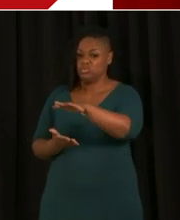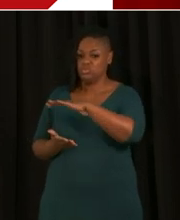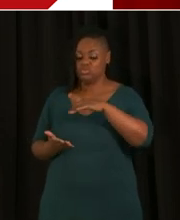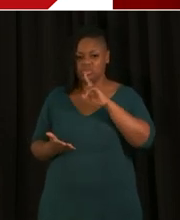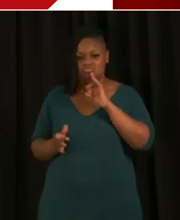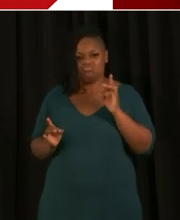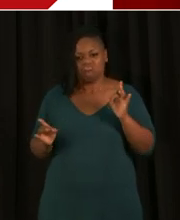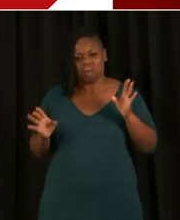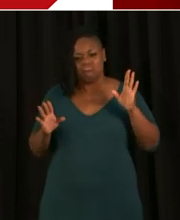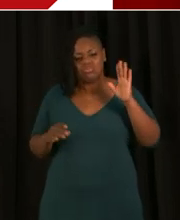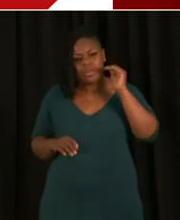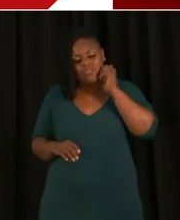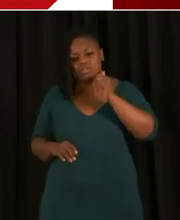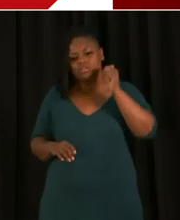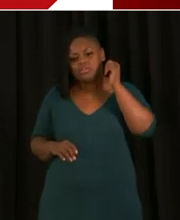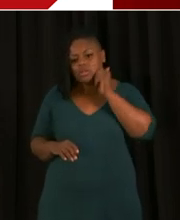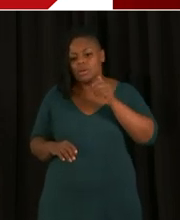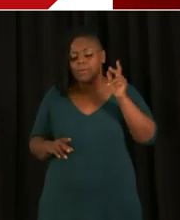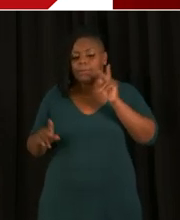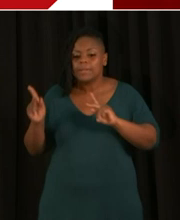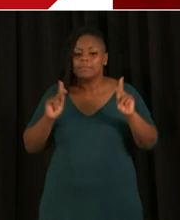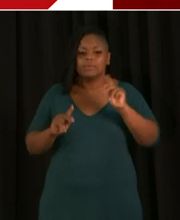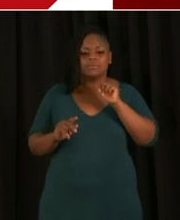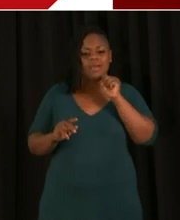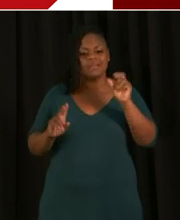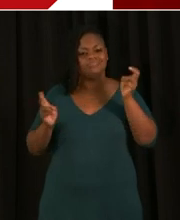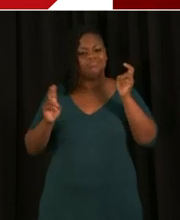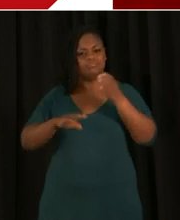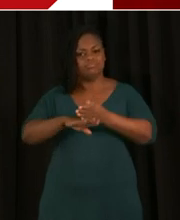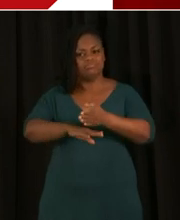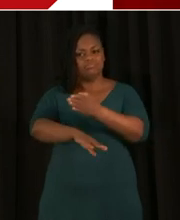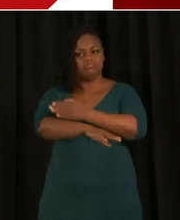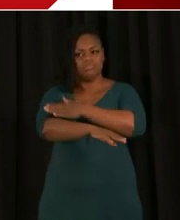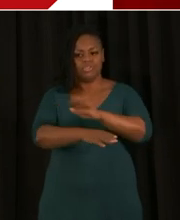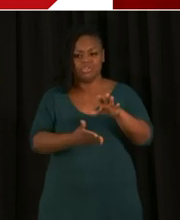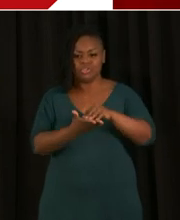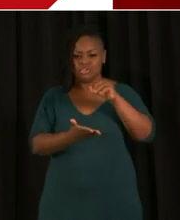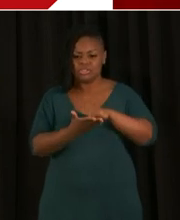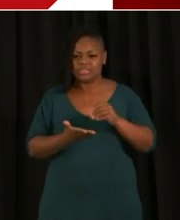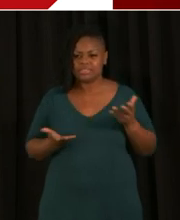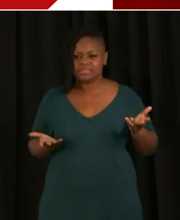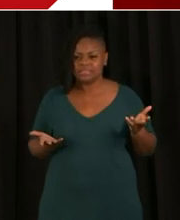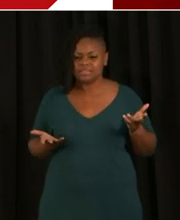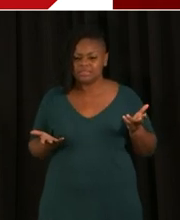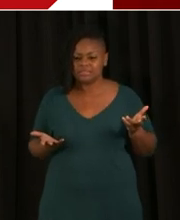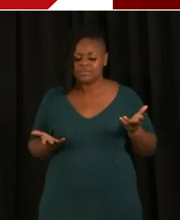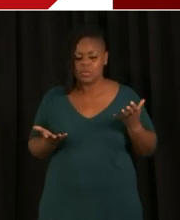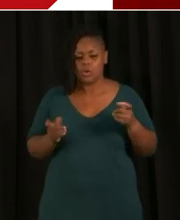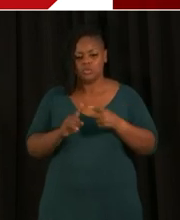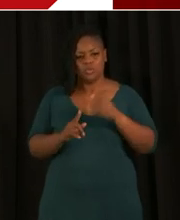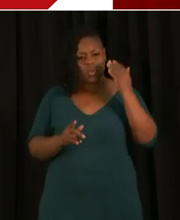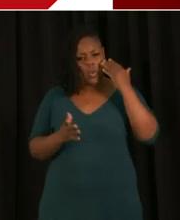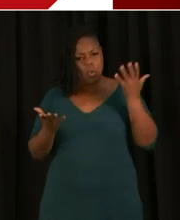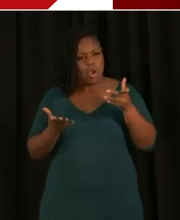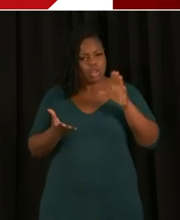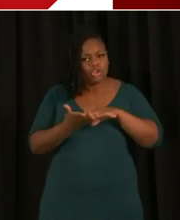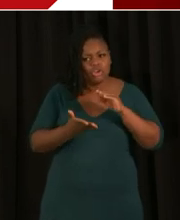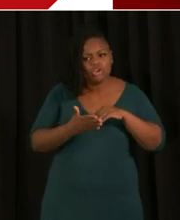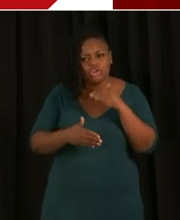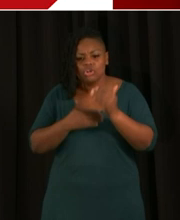single day goes by without progress on this front. And I'm just turning to you. What's the plan? When will we know? Thank you.